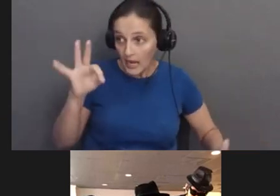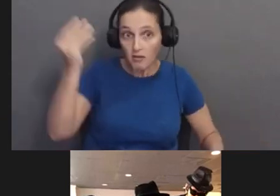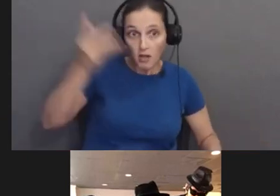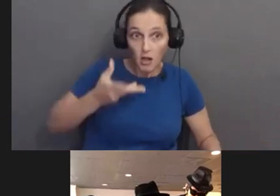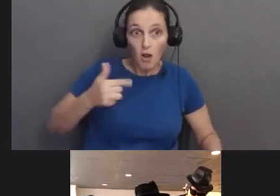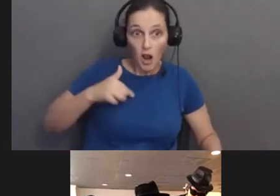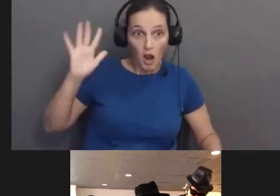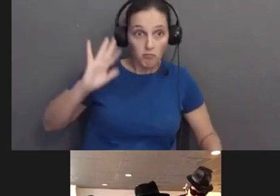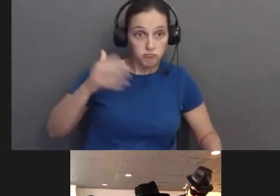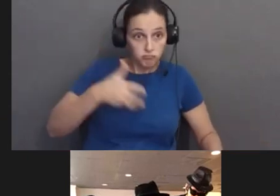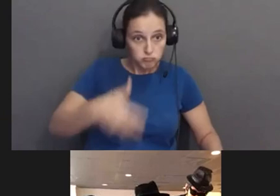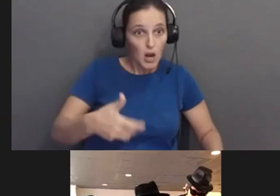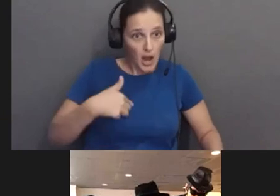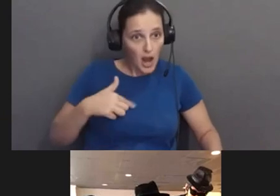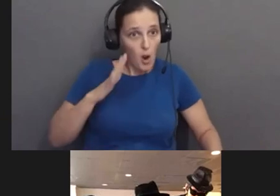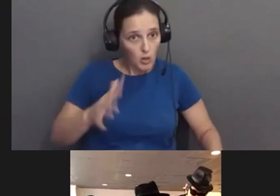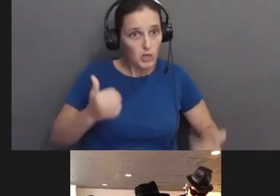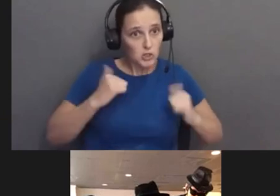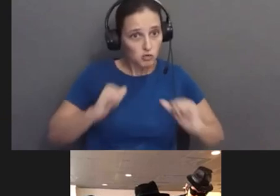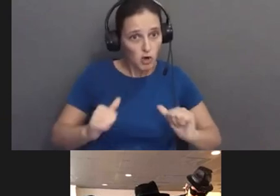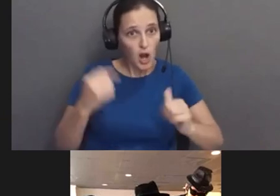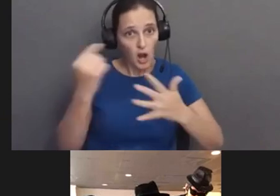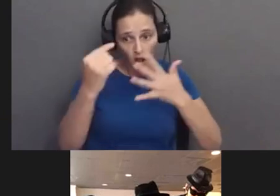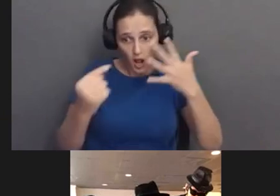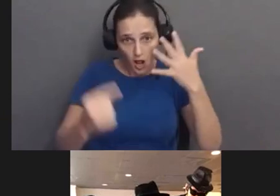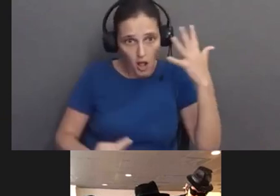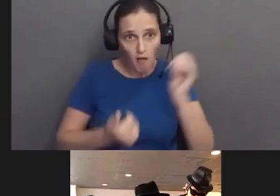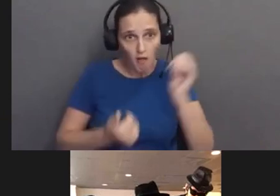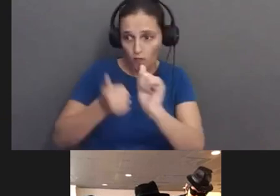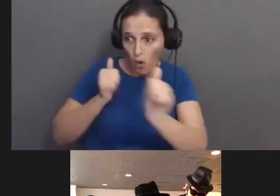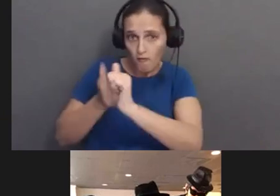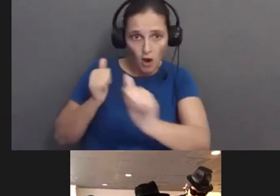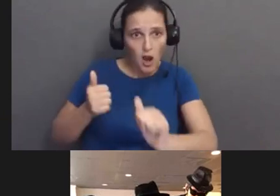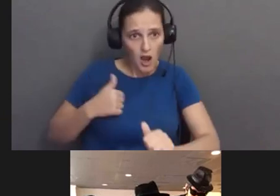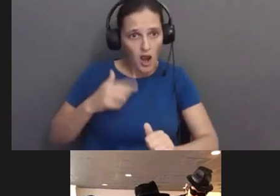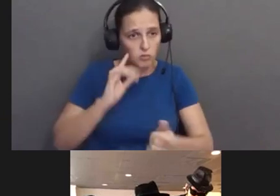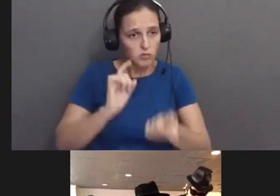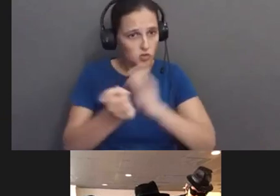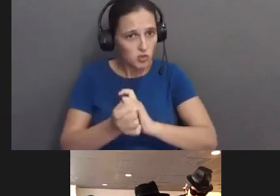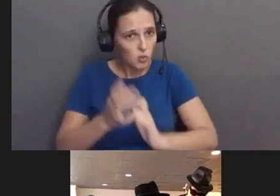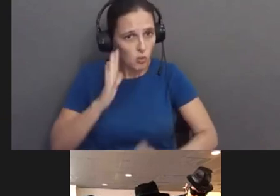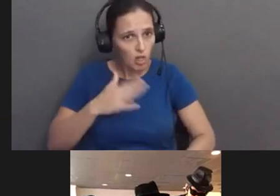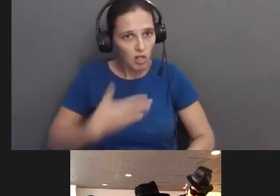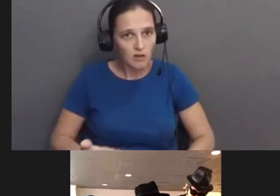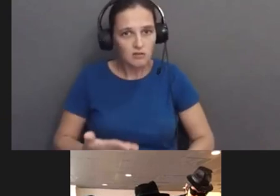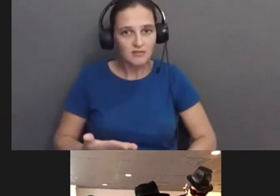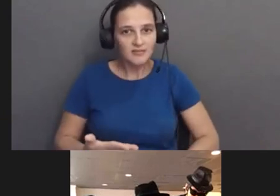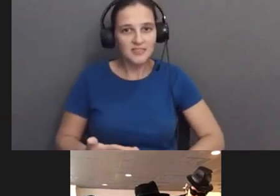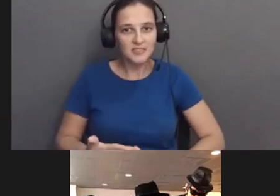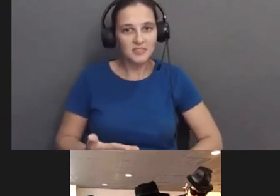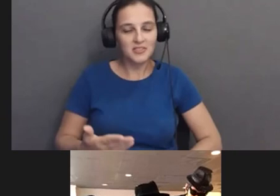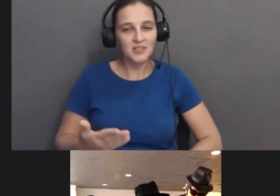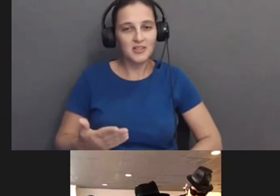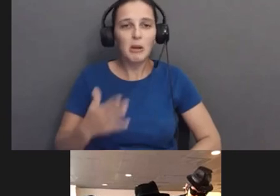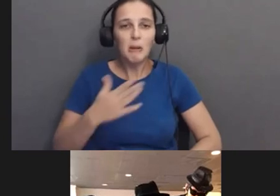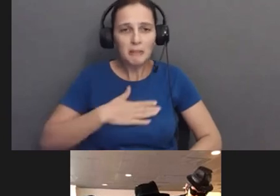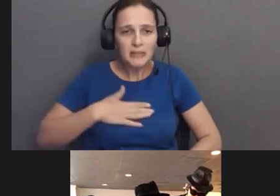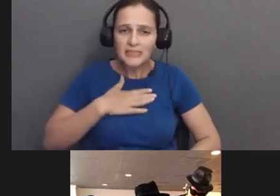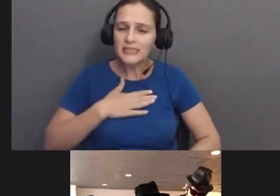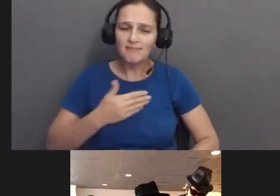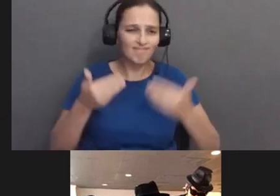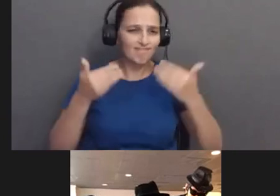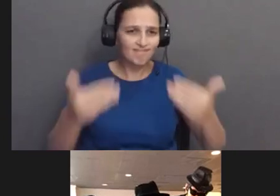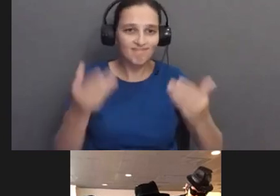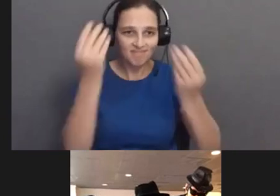it during pregnancy. I would have done things totally different. So, that's what I always say at the end of presentations is, please go tell all the